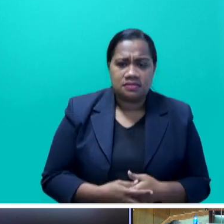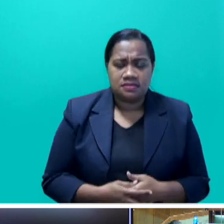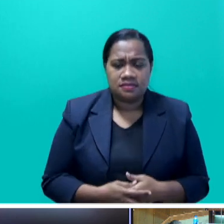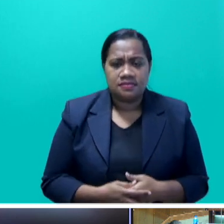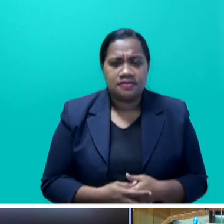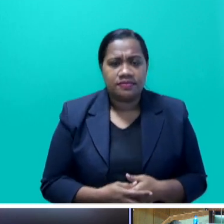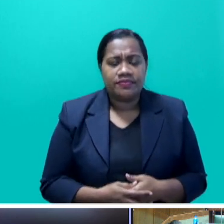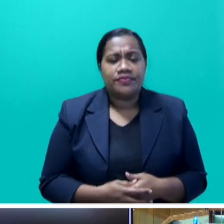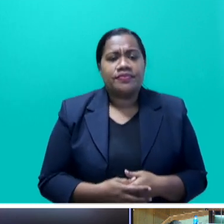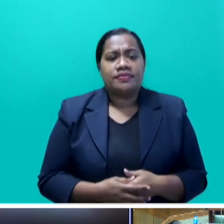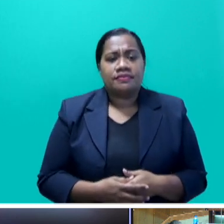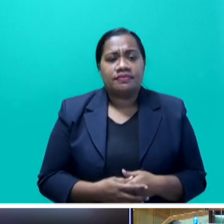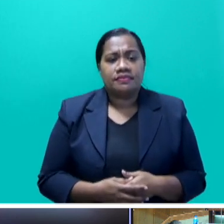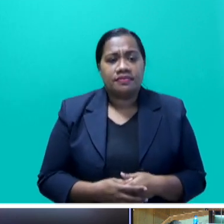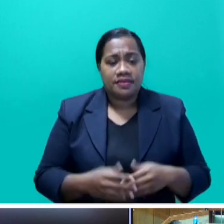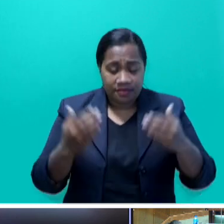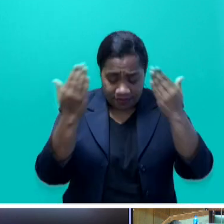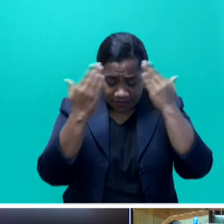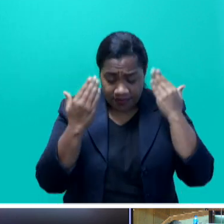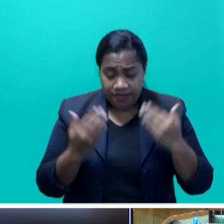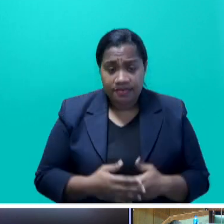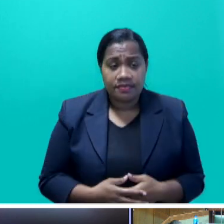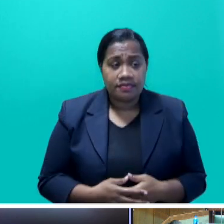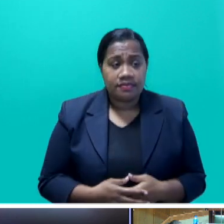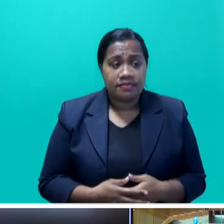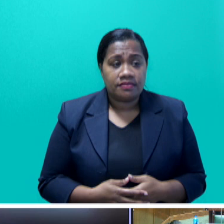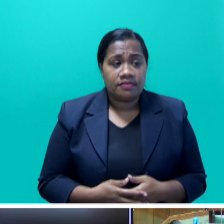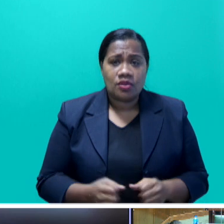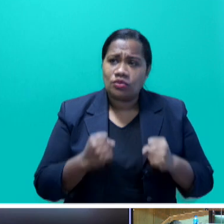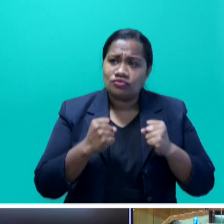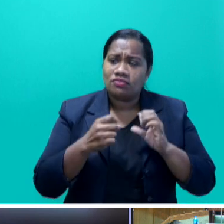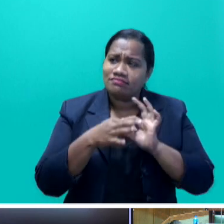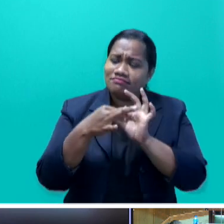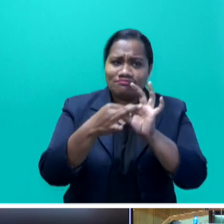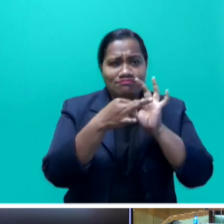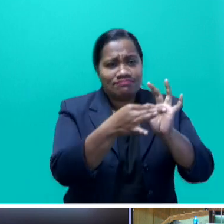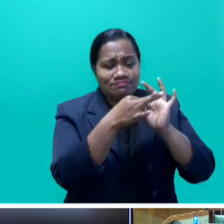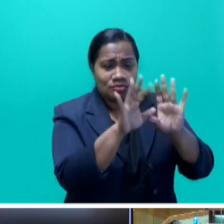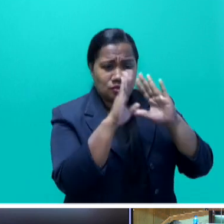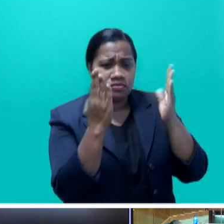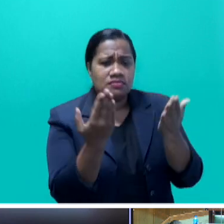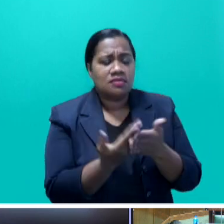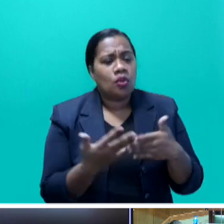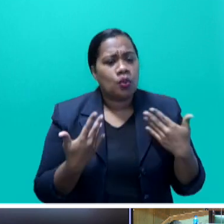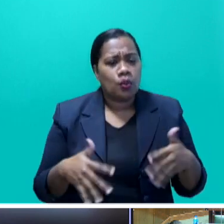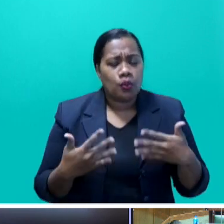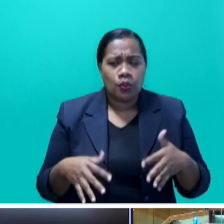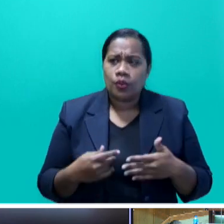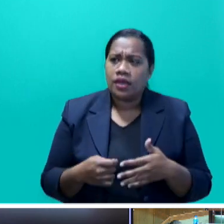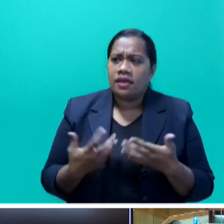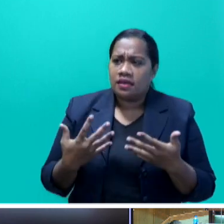Mr. Speaker, our strong friendships around the world have paid off in many important ways, including vaccines